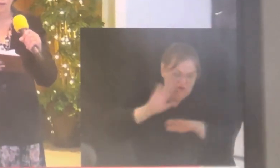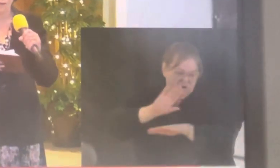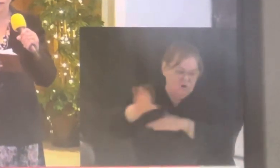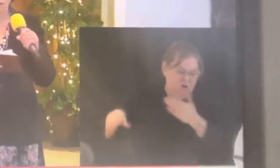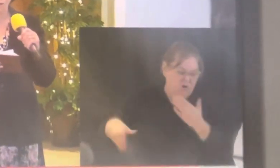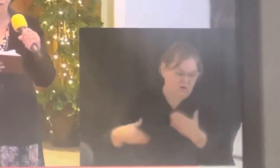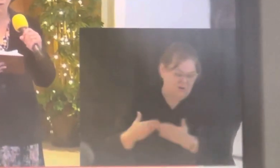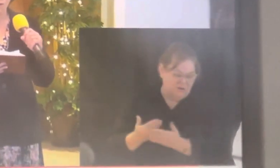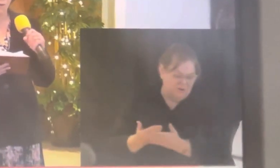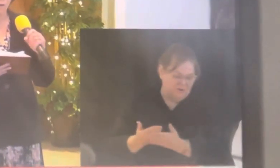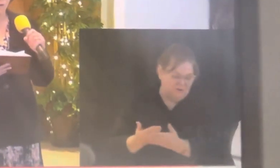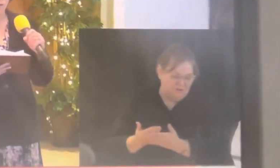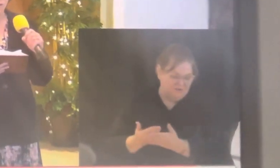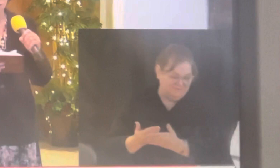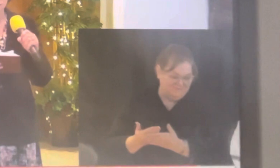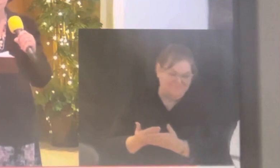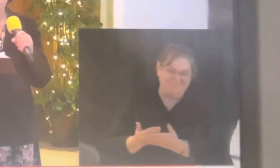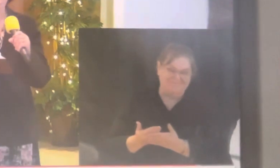all.